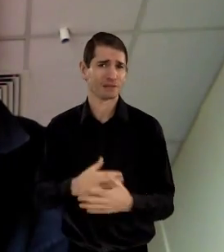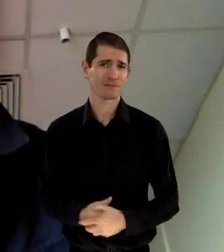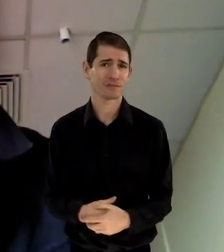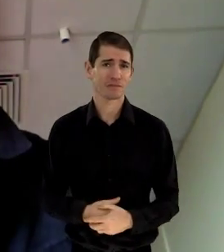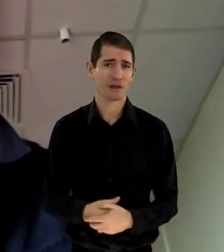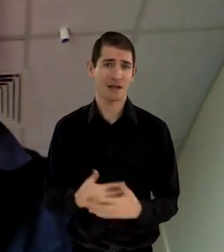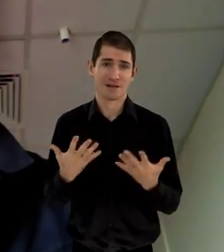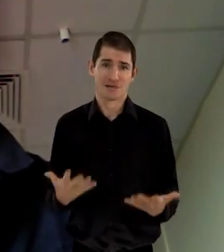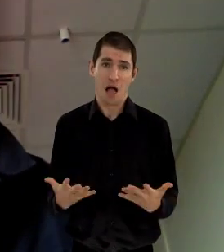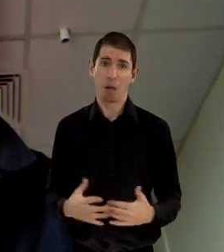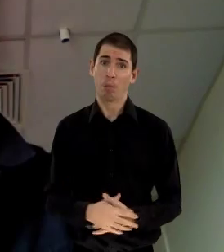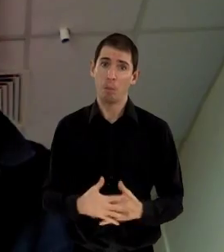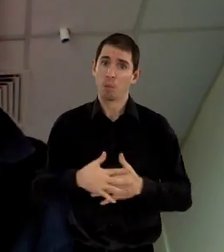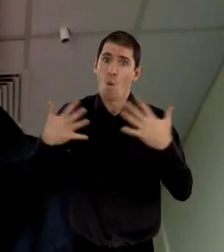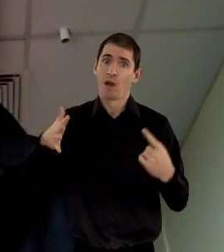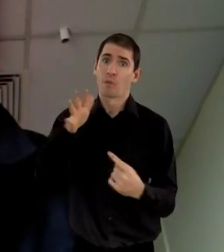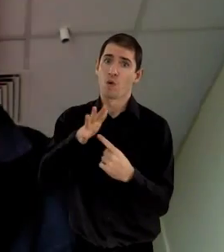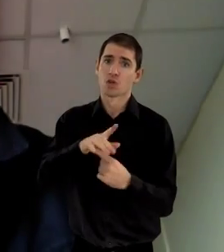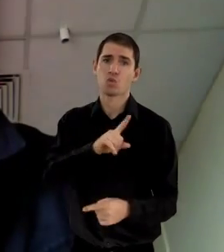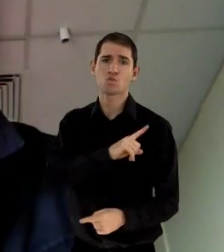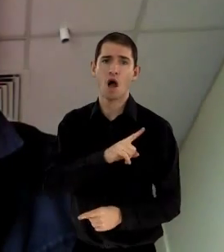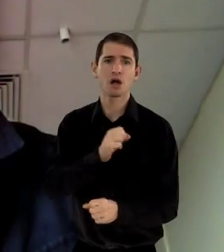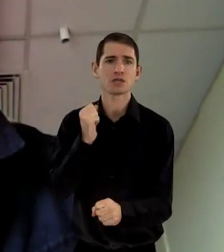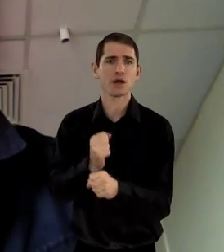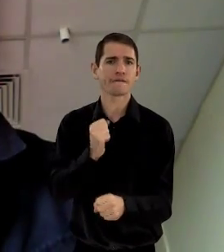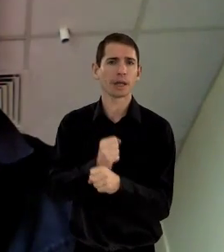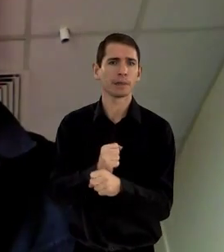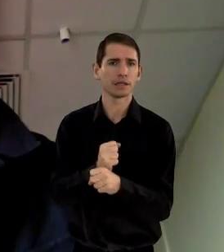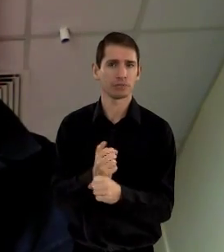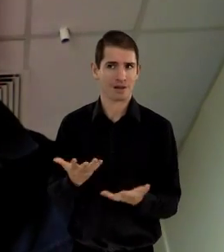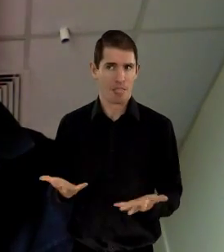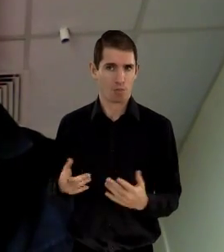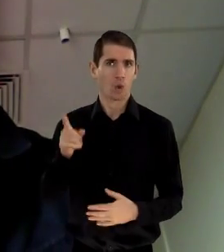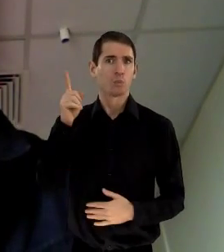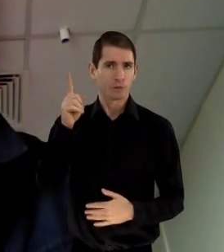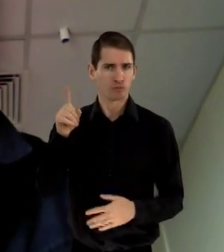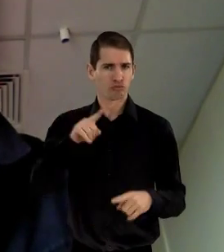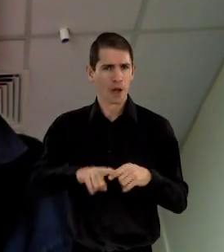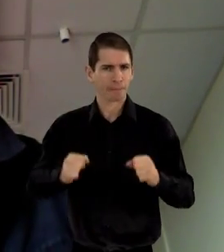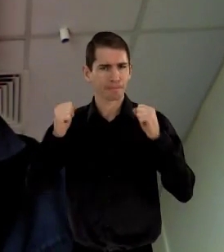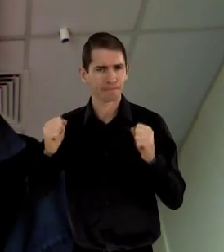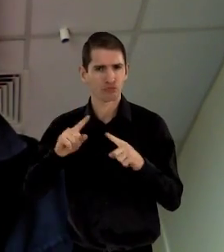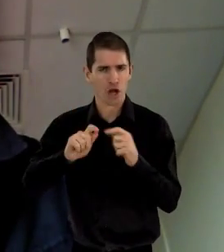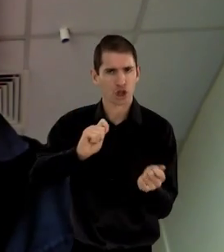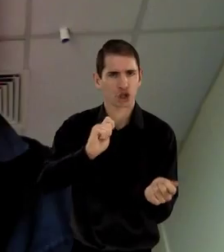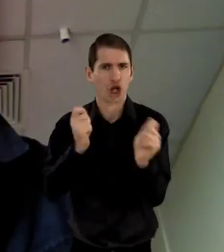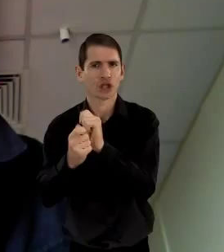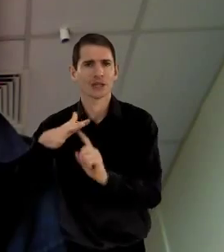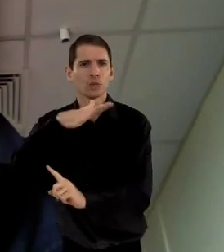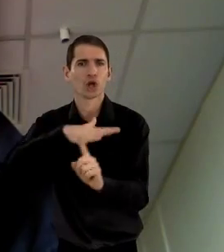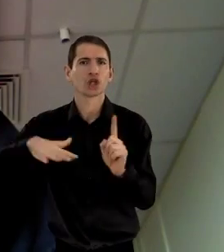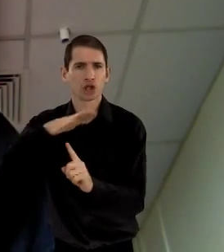as it was 30 years ago, probably more so given the current government's